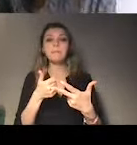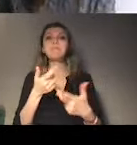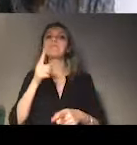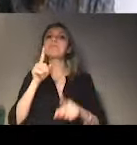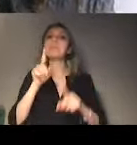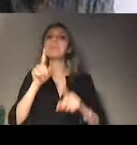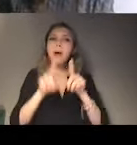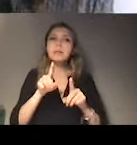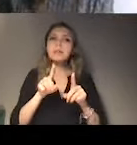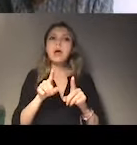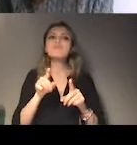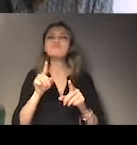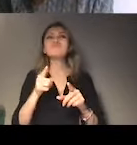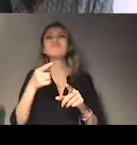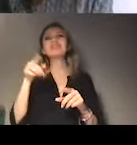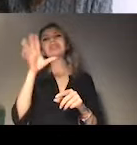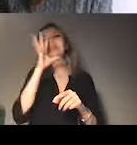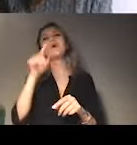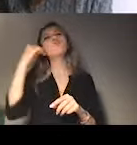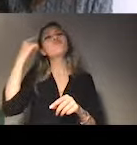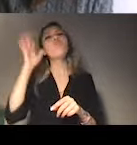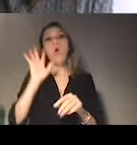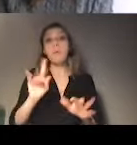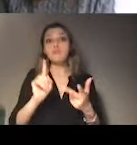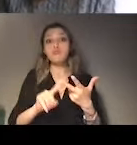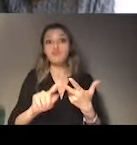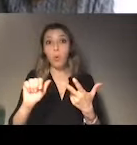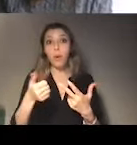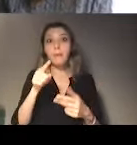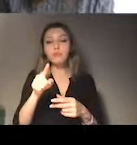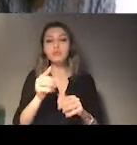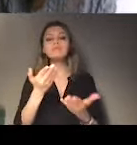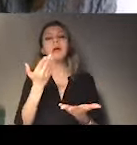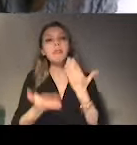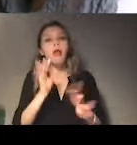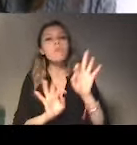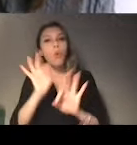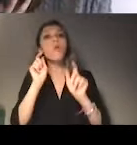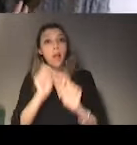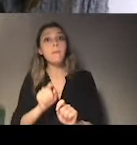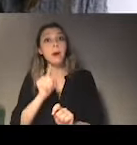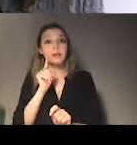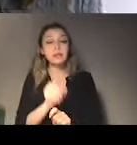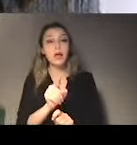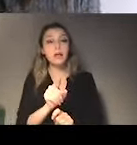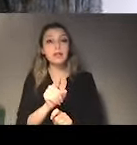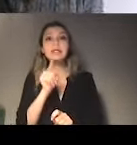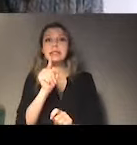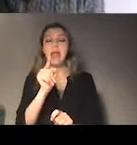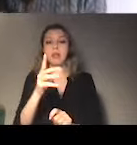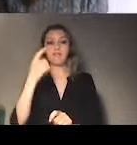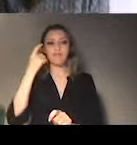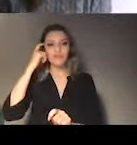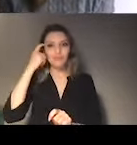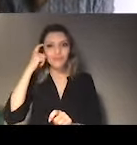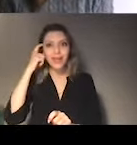providing this assessment, you can feed, let's say, share this information also with the